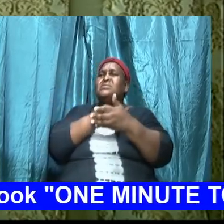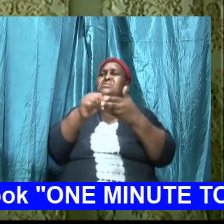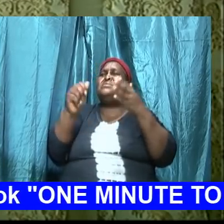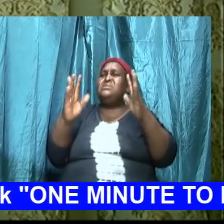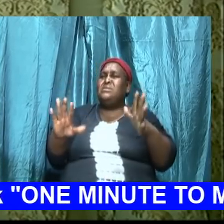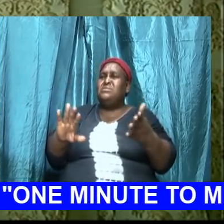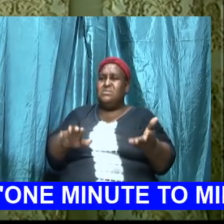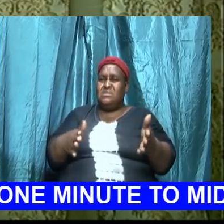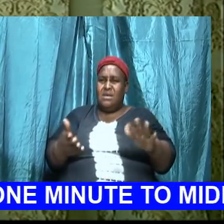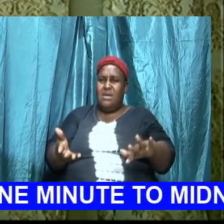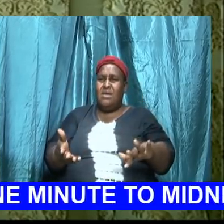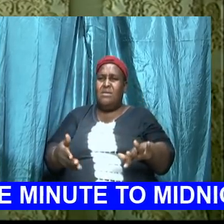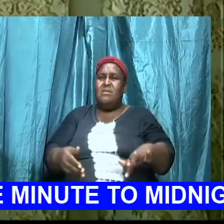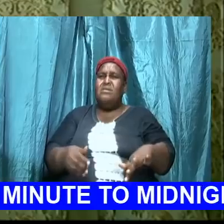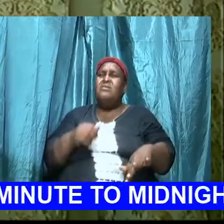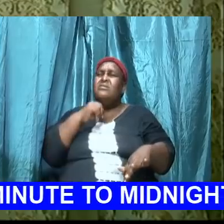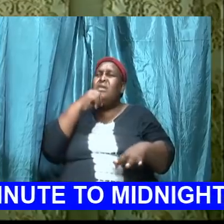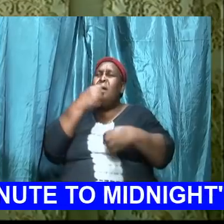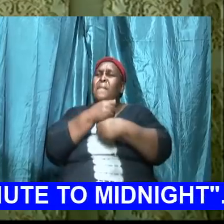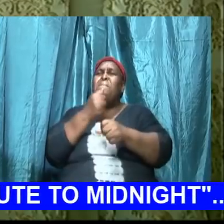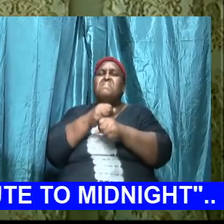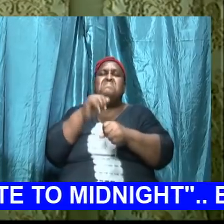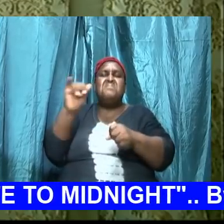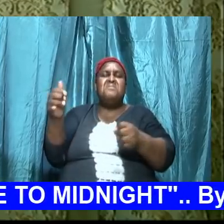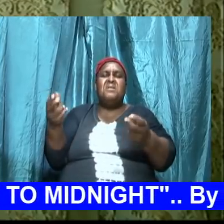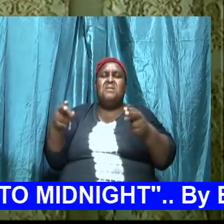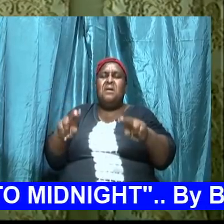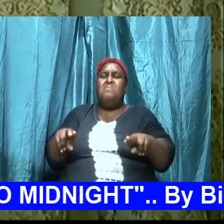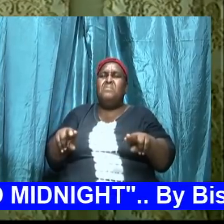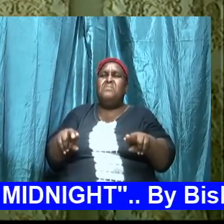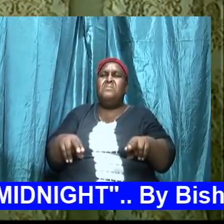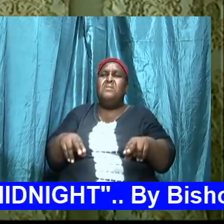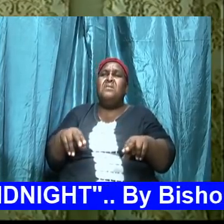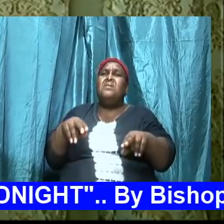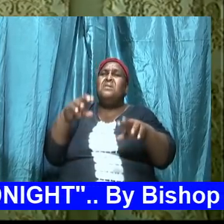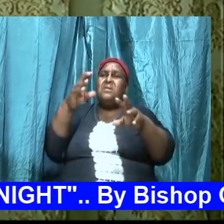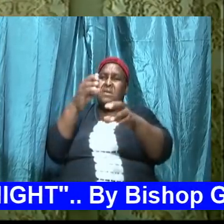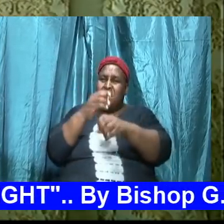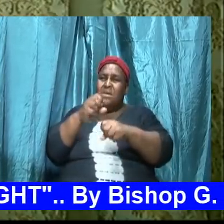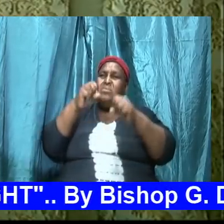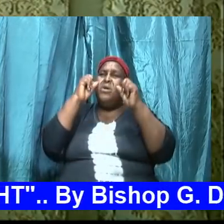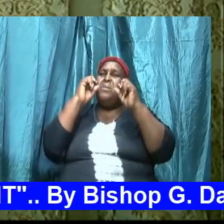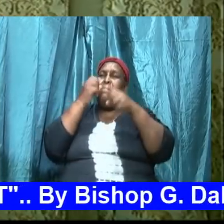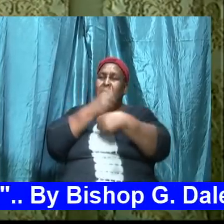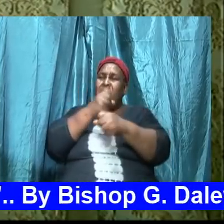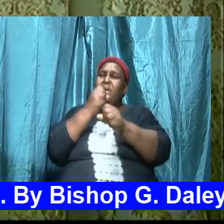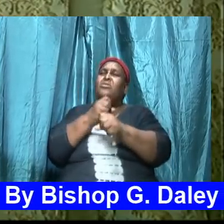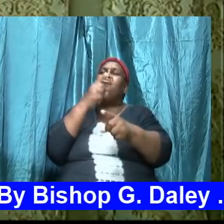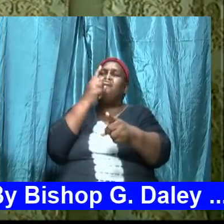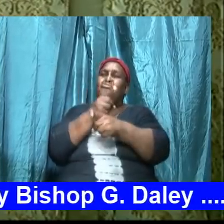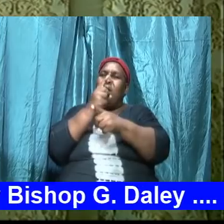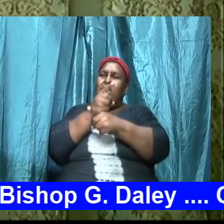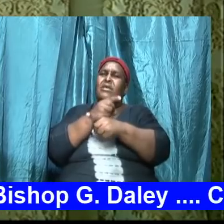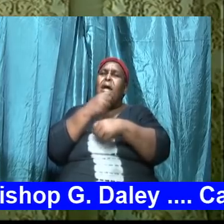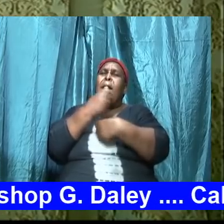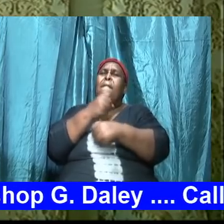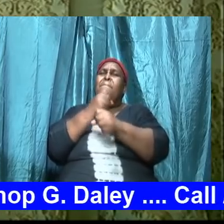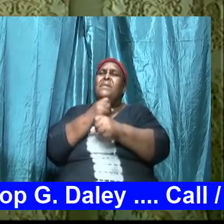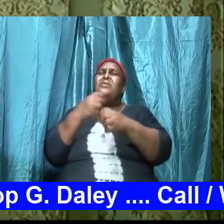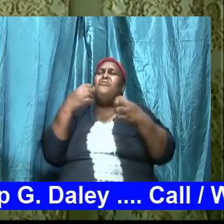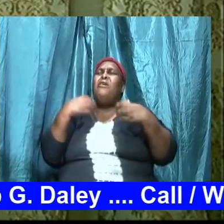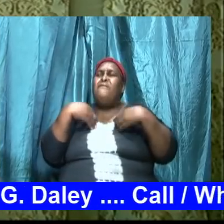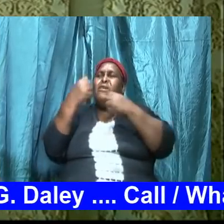we're going to get it right we're going to put it in perspective we're going cause us to have a love for the word again and we will be